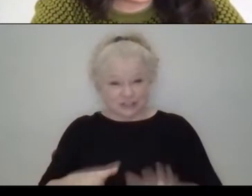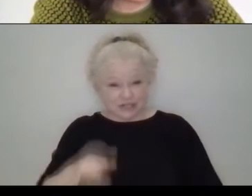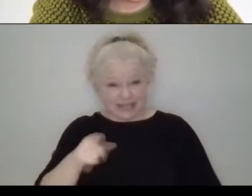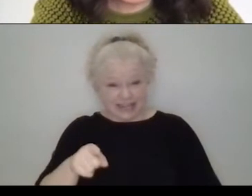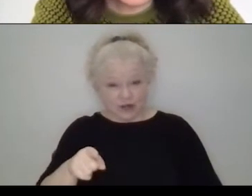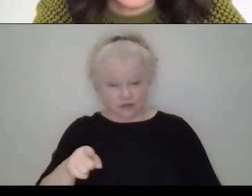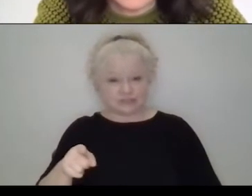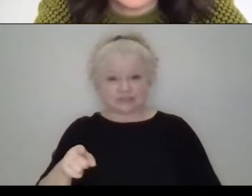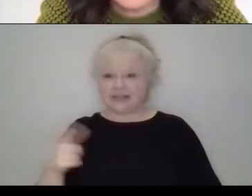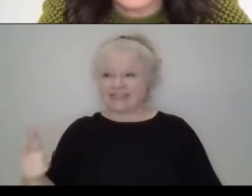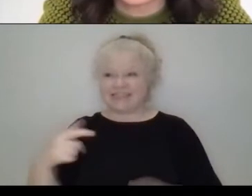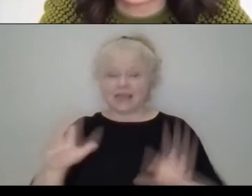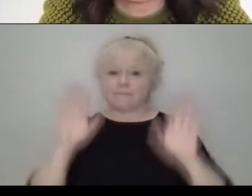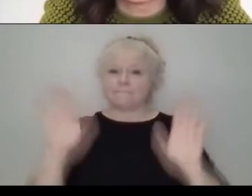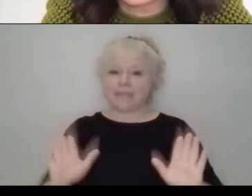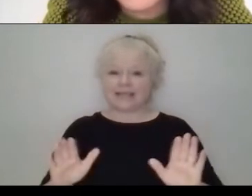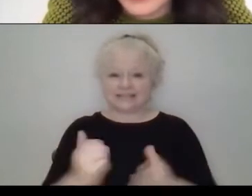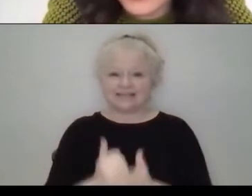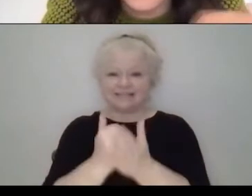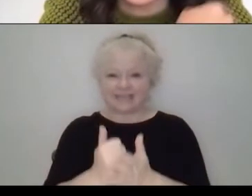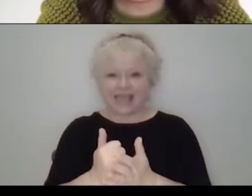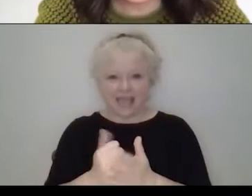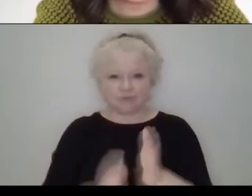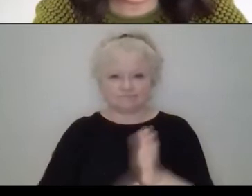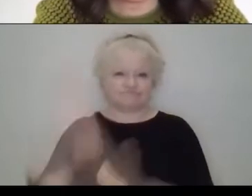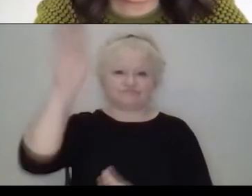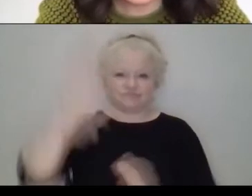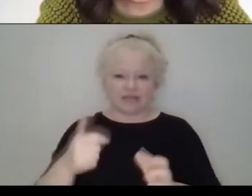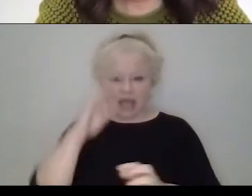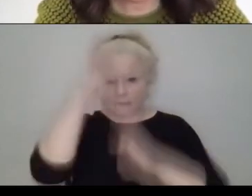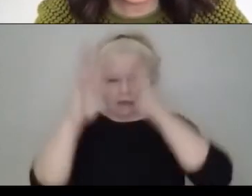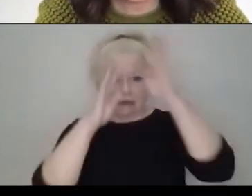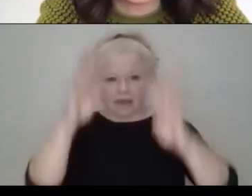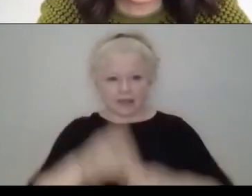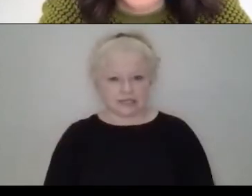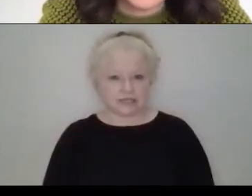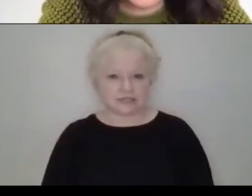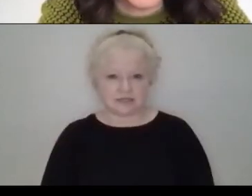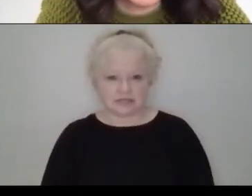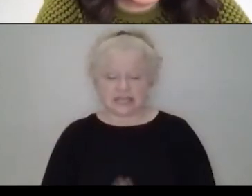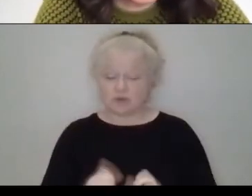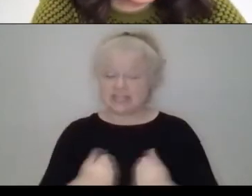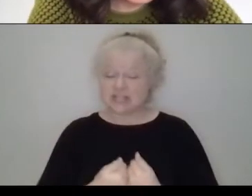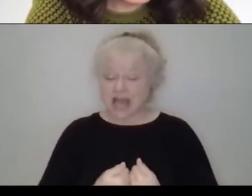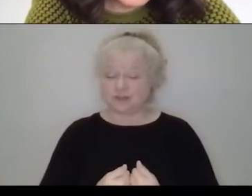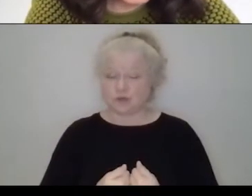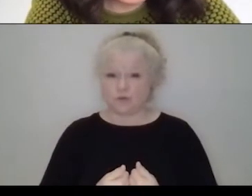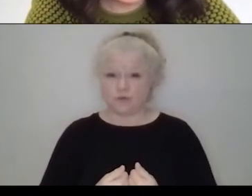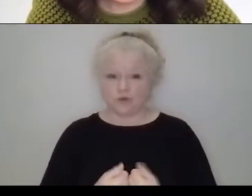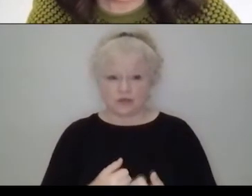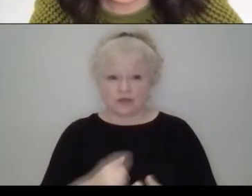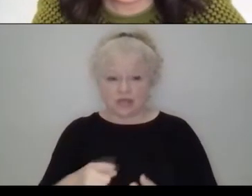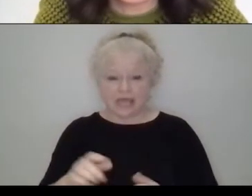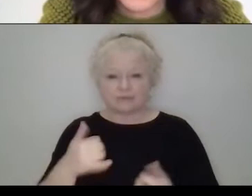possibility of collaborating these, uh, in, with this industry, uh, places. It was challenging because we were like